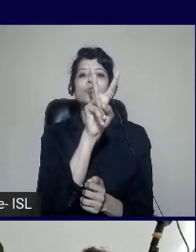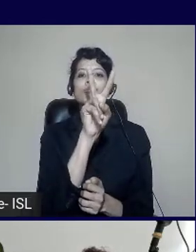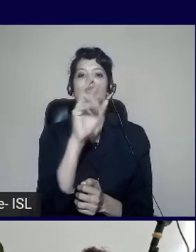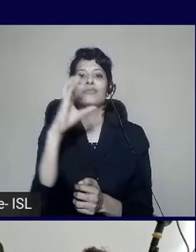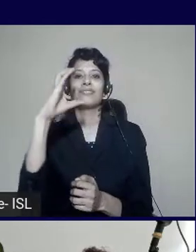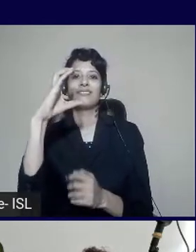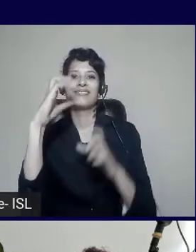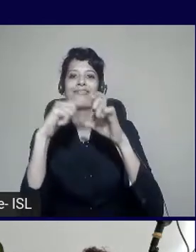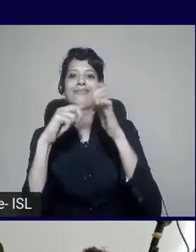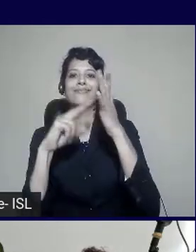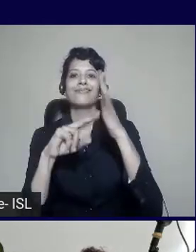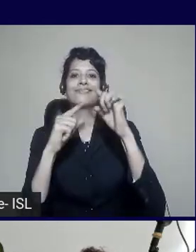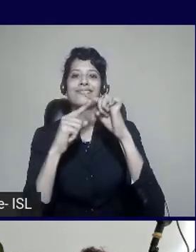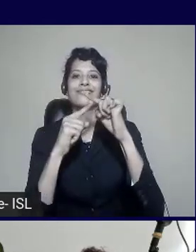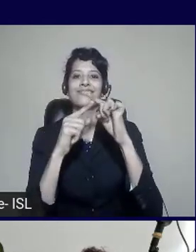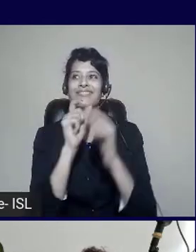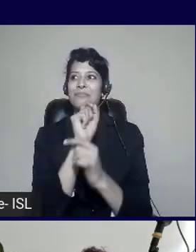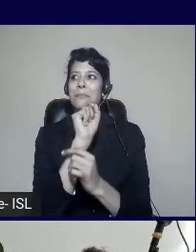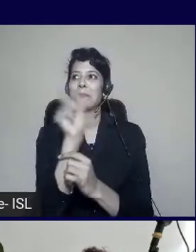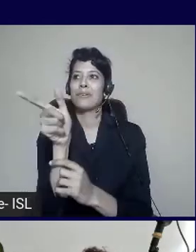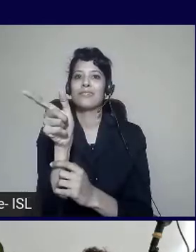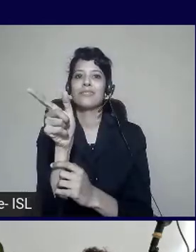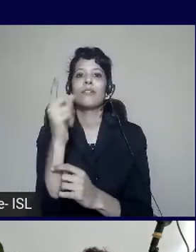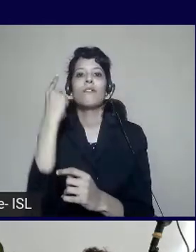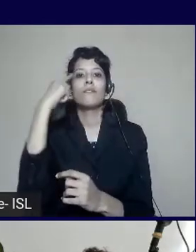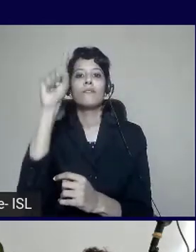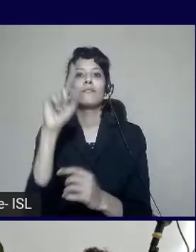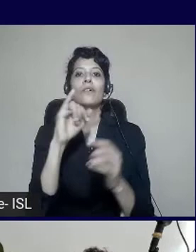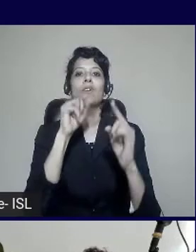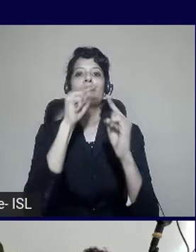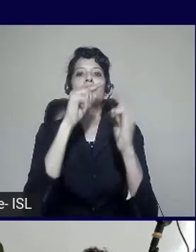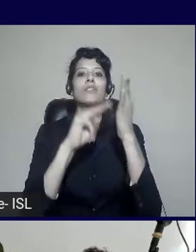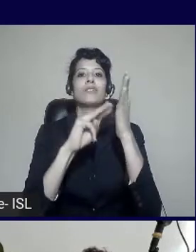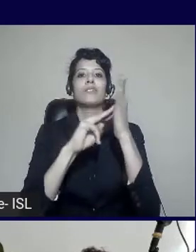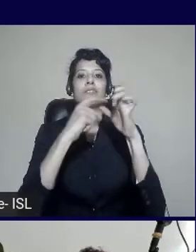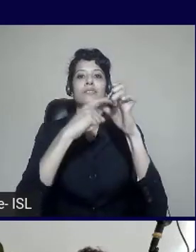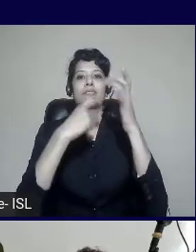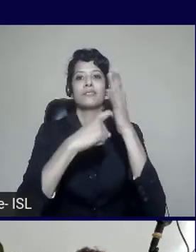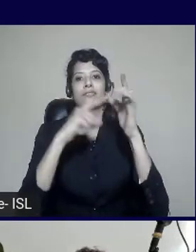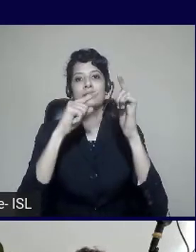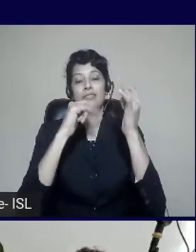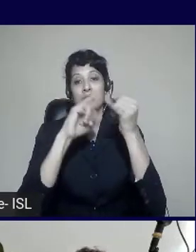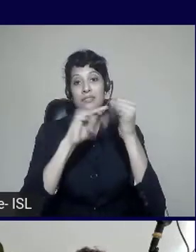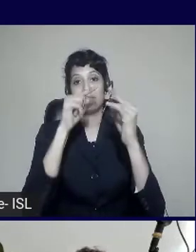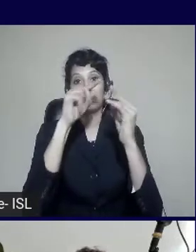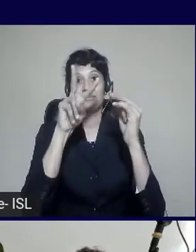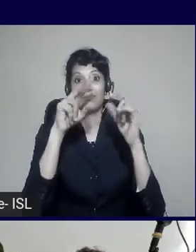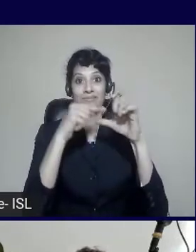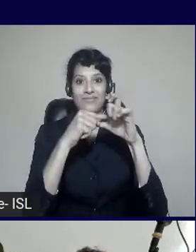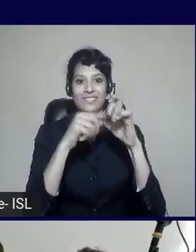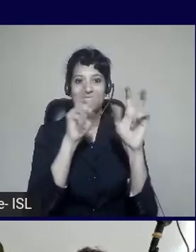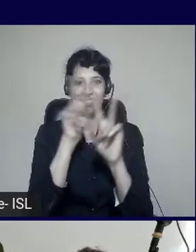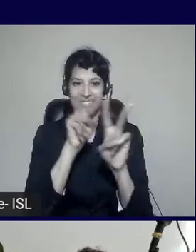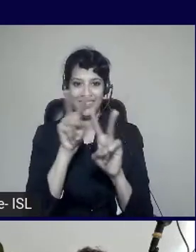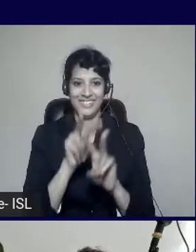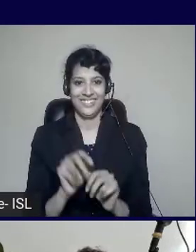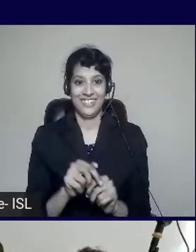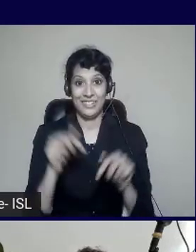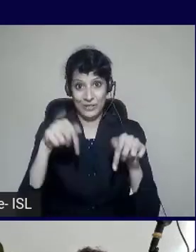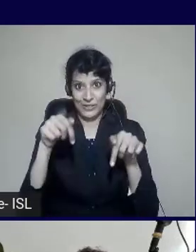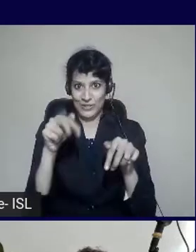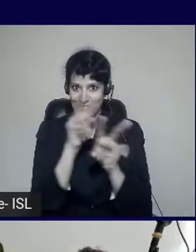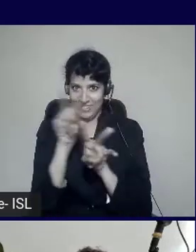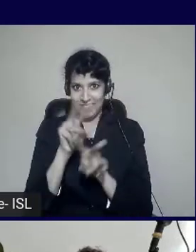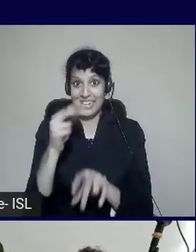reader. And it gives you the ability to change into any language. Today, we're going to read in Hindi. And we're going to take our website and